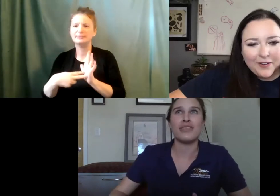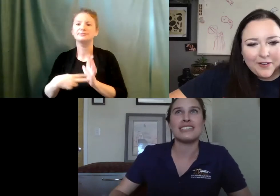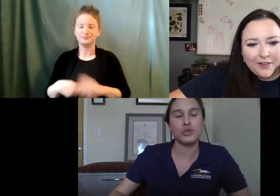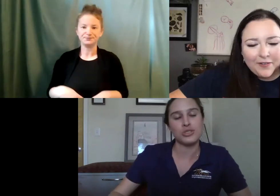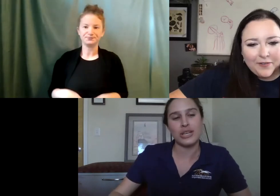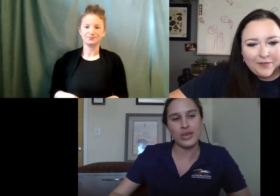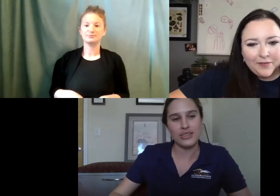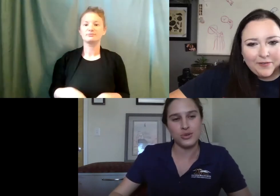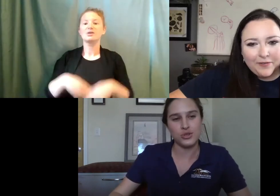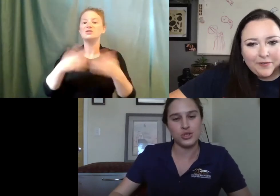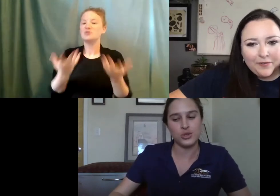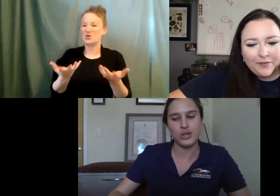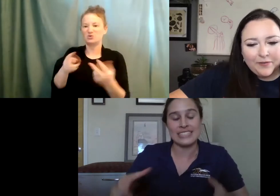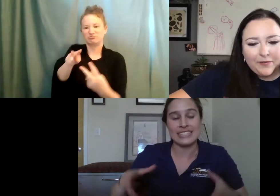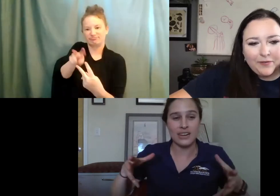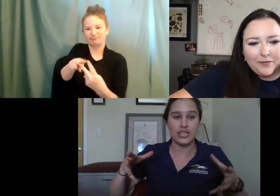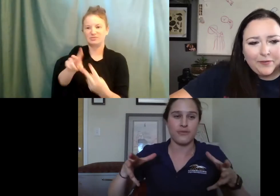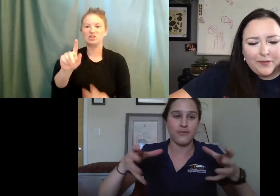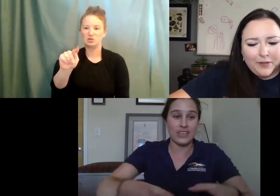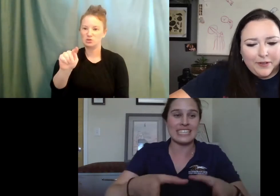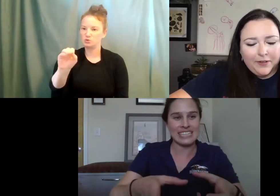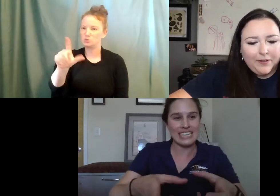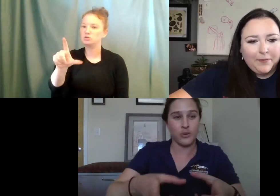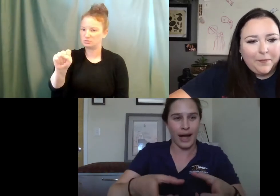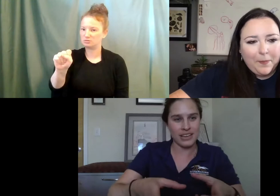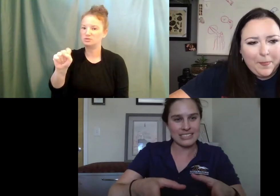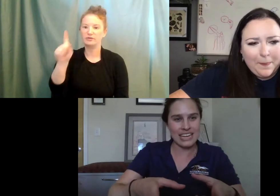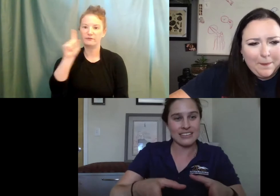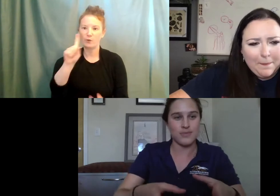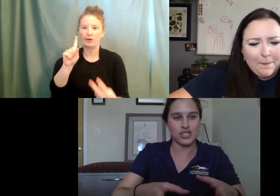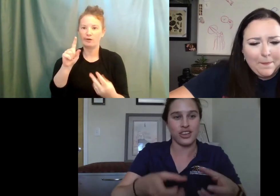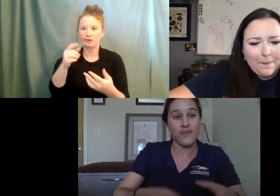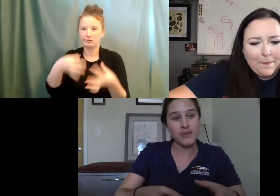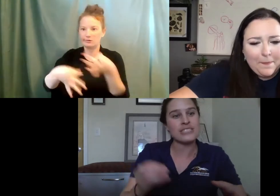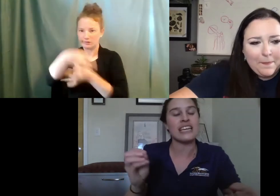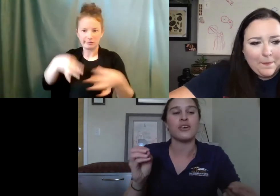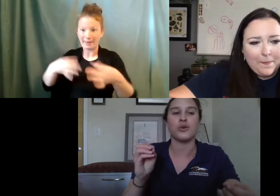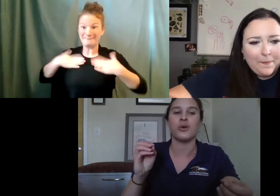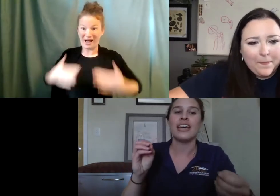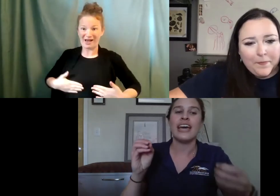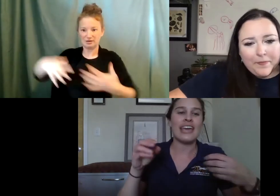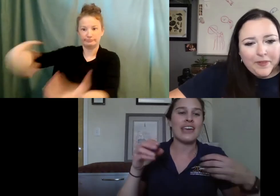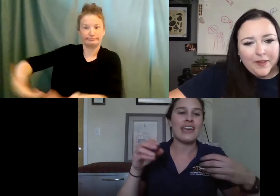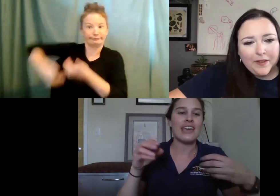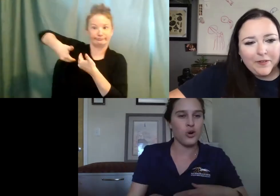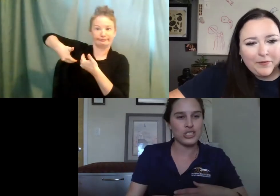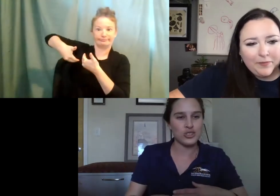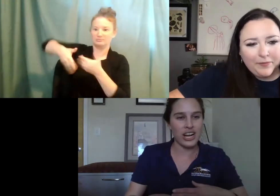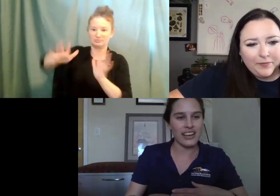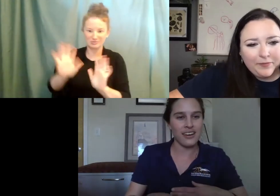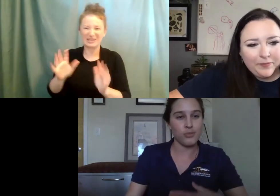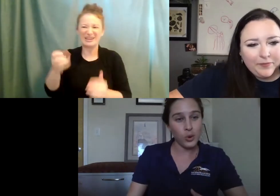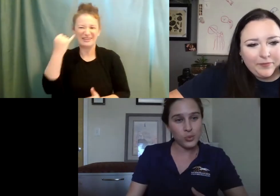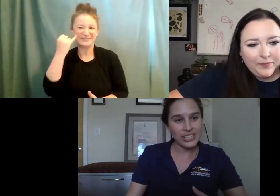methods and tools that we use to, instead of us physically grabbing a snake, especially a venomous snake, who, if we don't